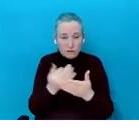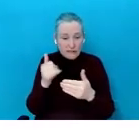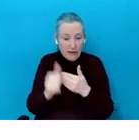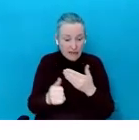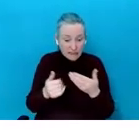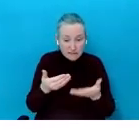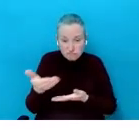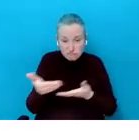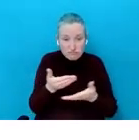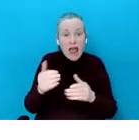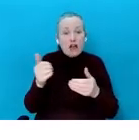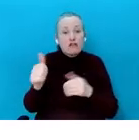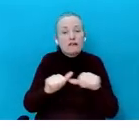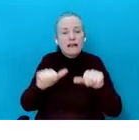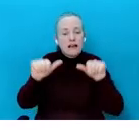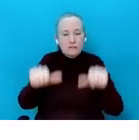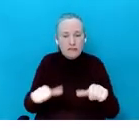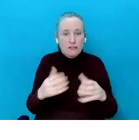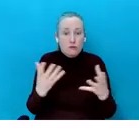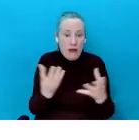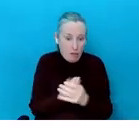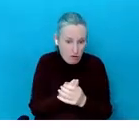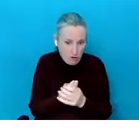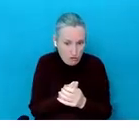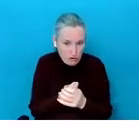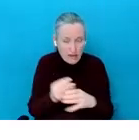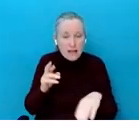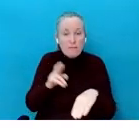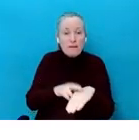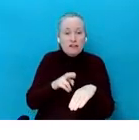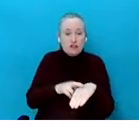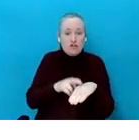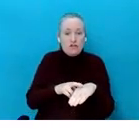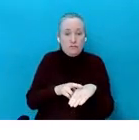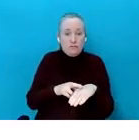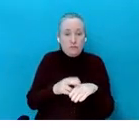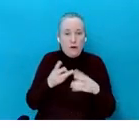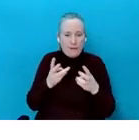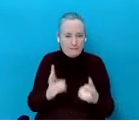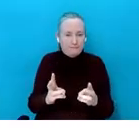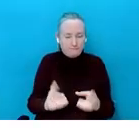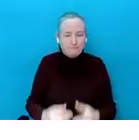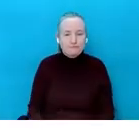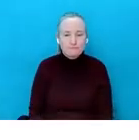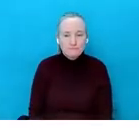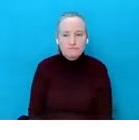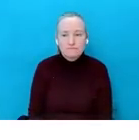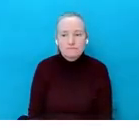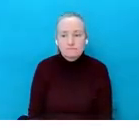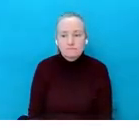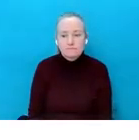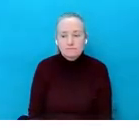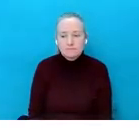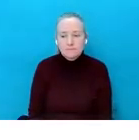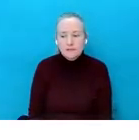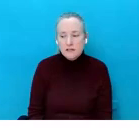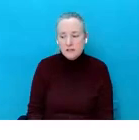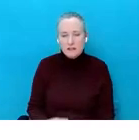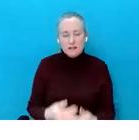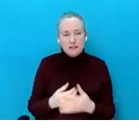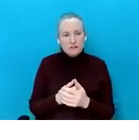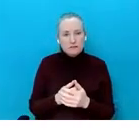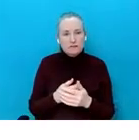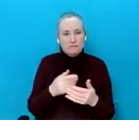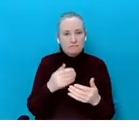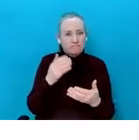agree together. That is a better approach to this. You know, it's when the talking